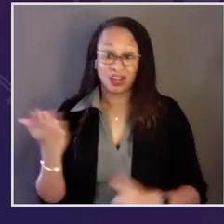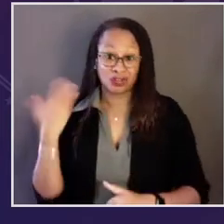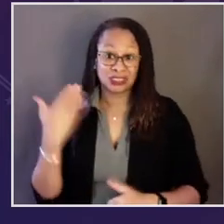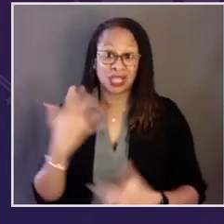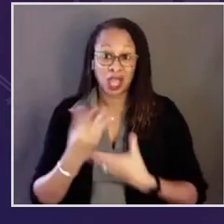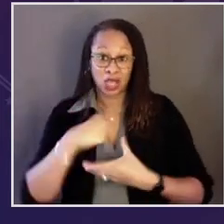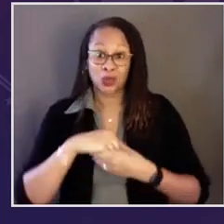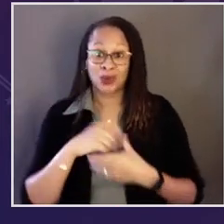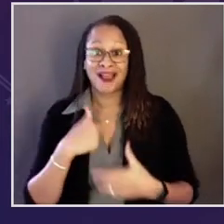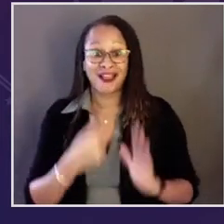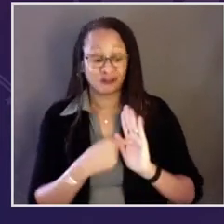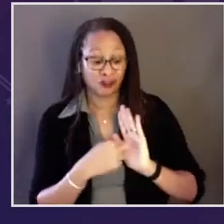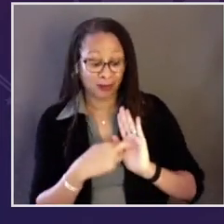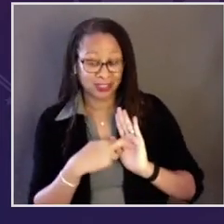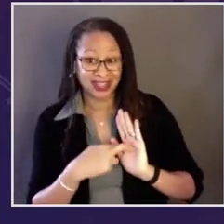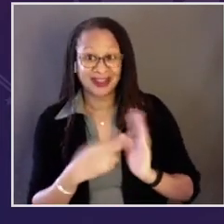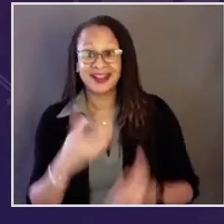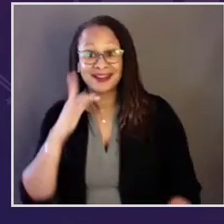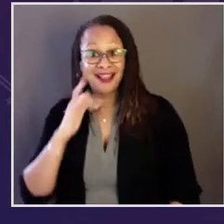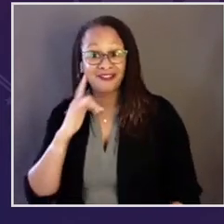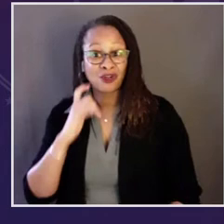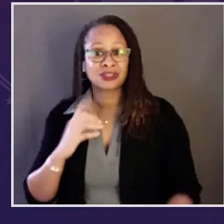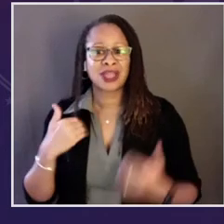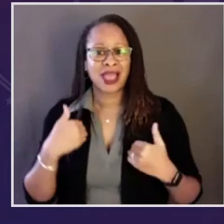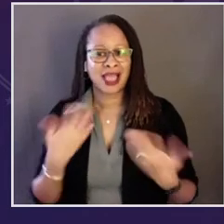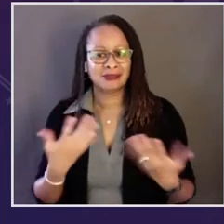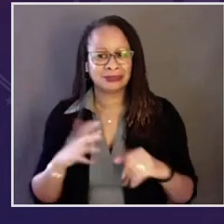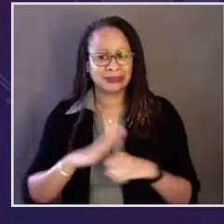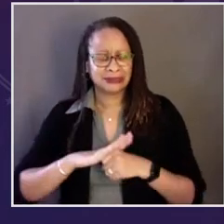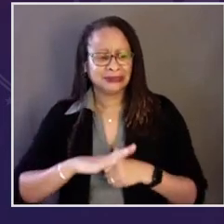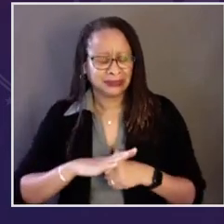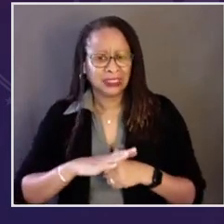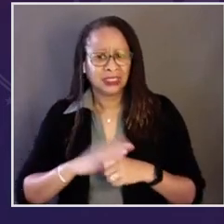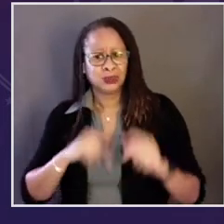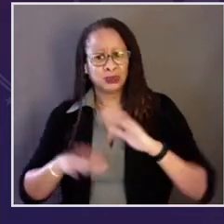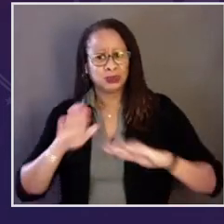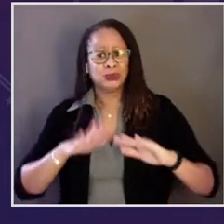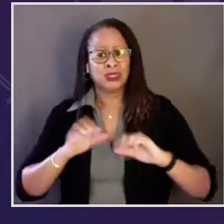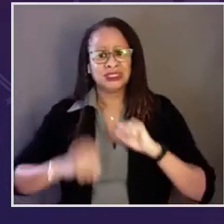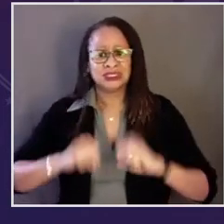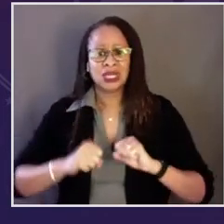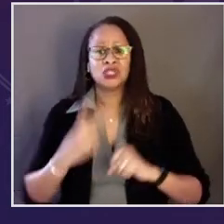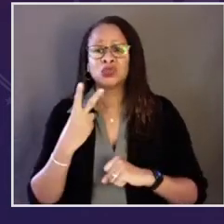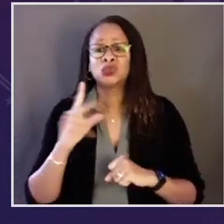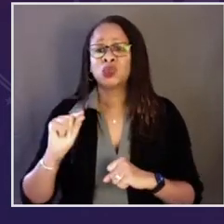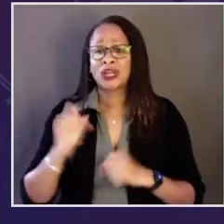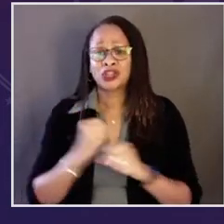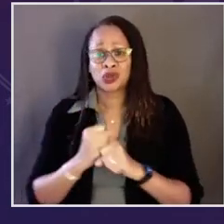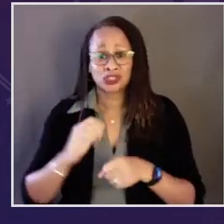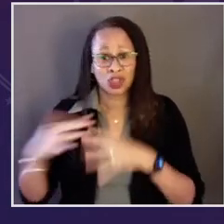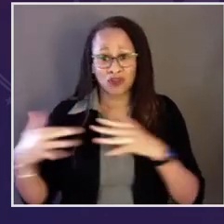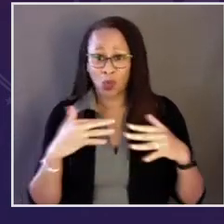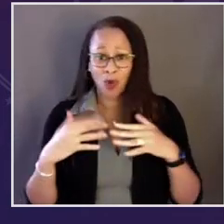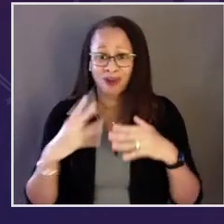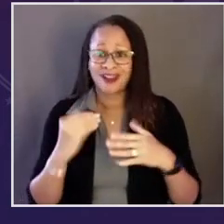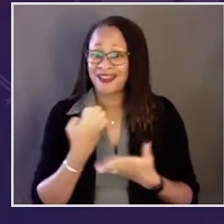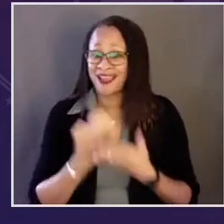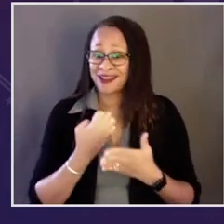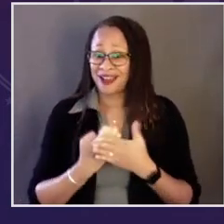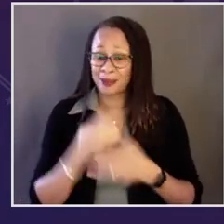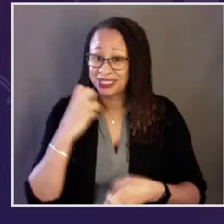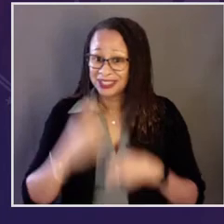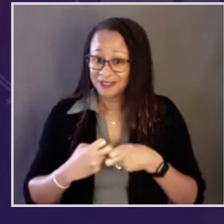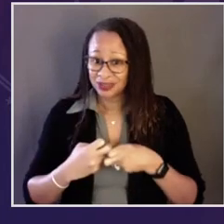everyone. At a time when veterans, including those I've represented in California, have been strained by